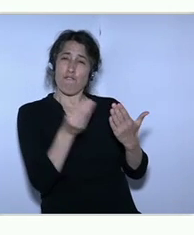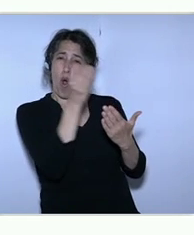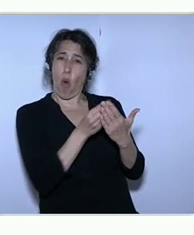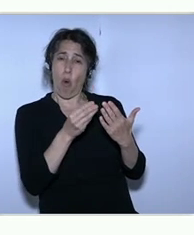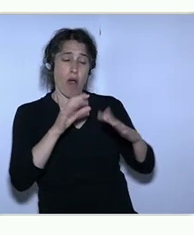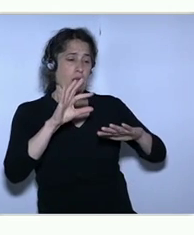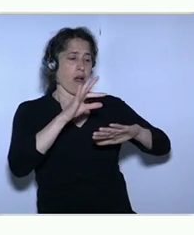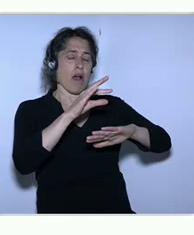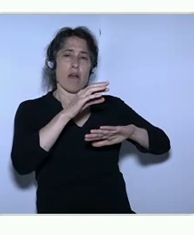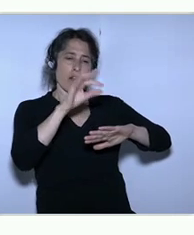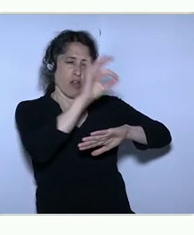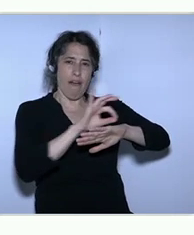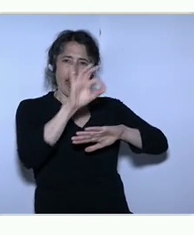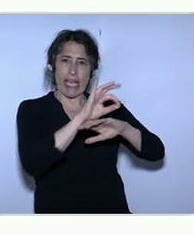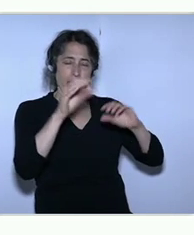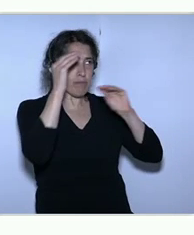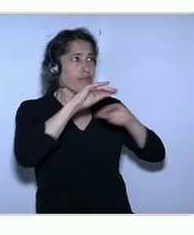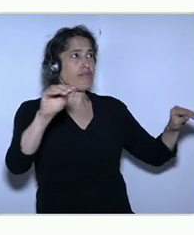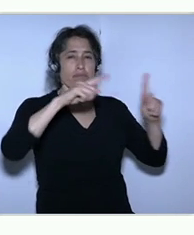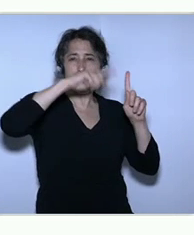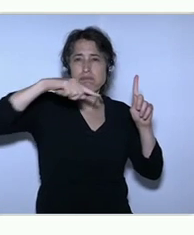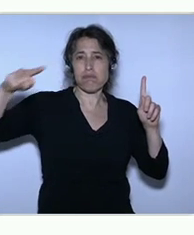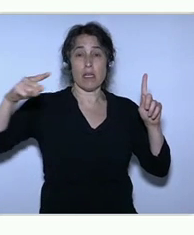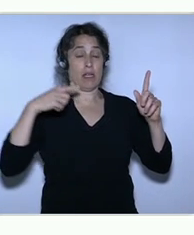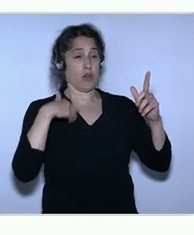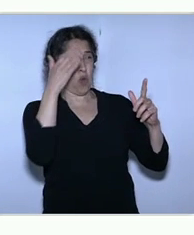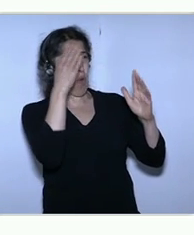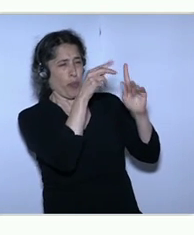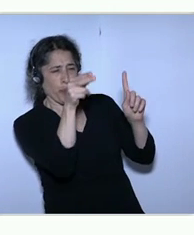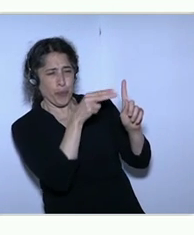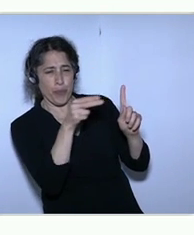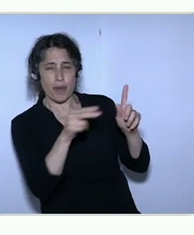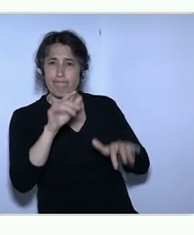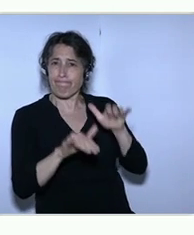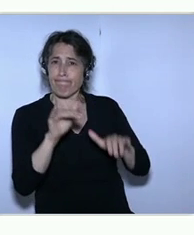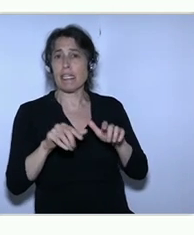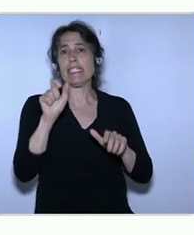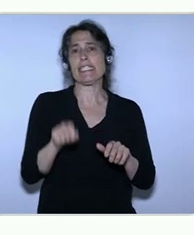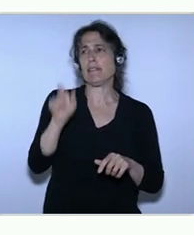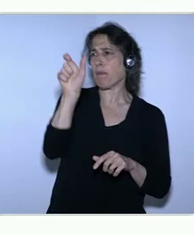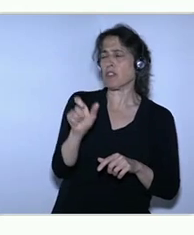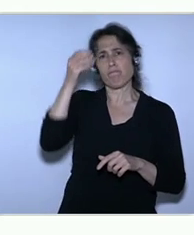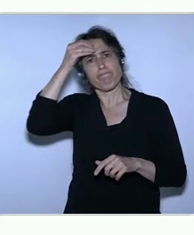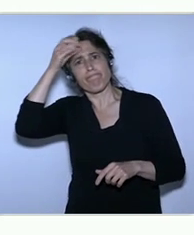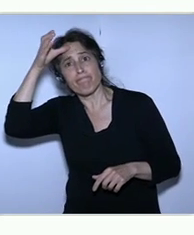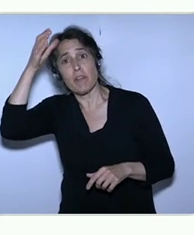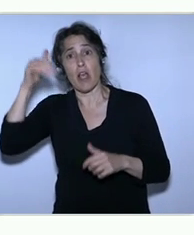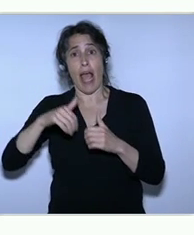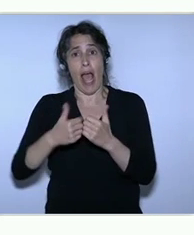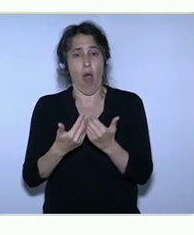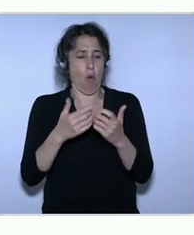which meant it took a long time, and you actually needed to hire a professional to do that. And they had a vision to help anyone,